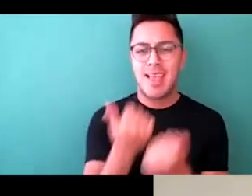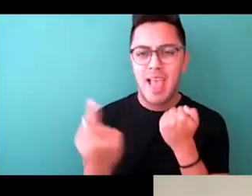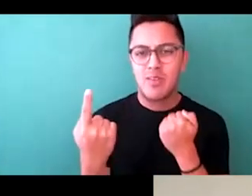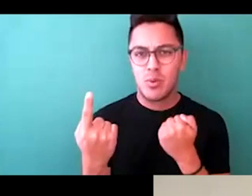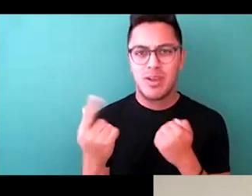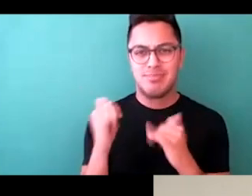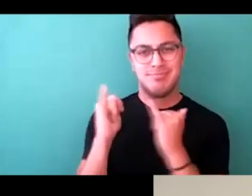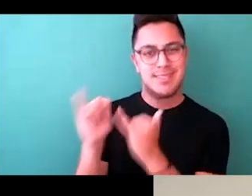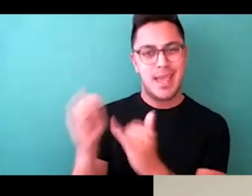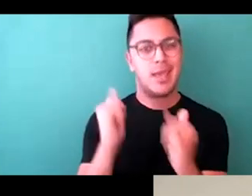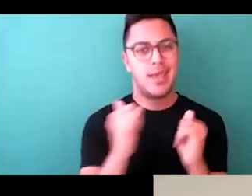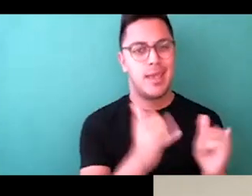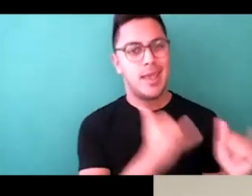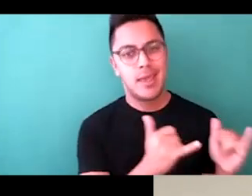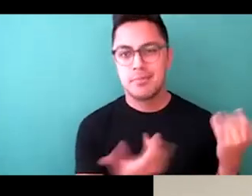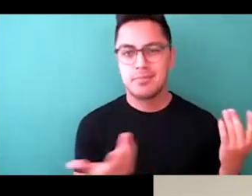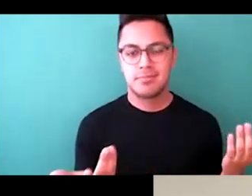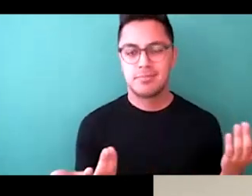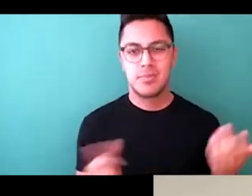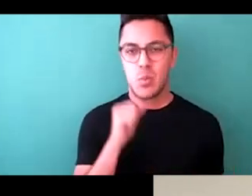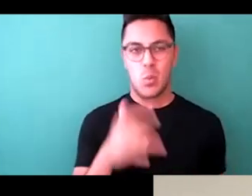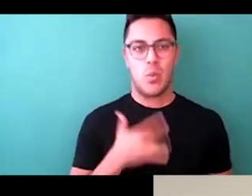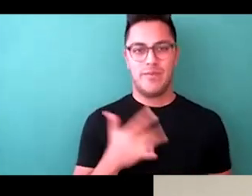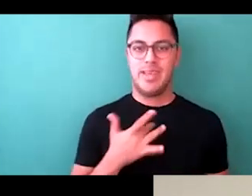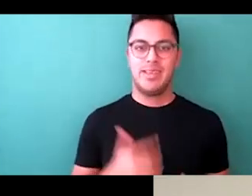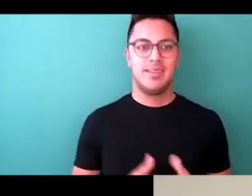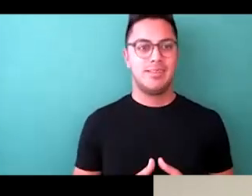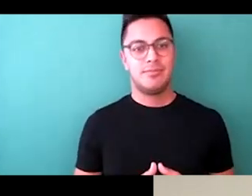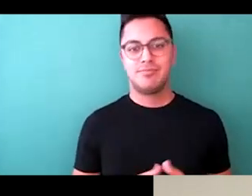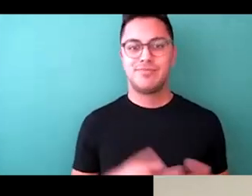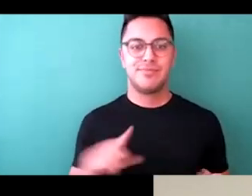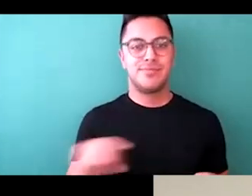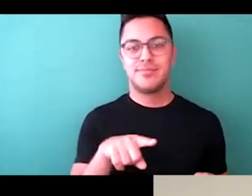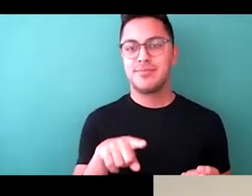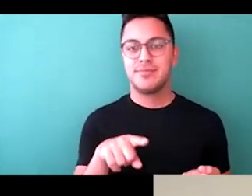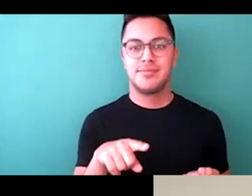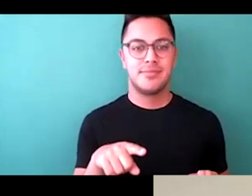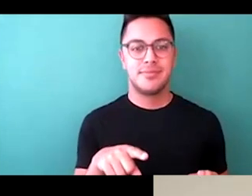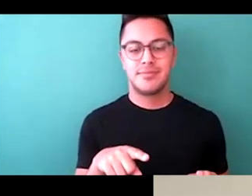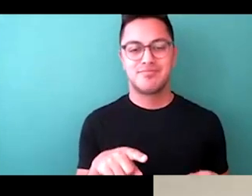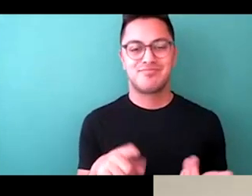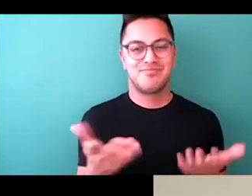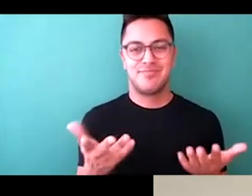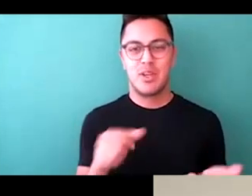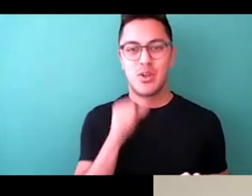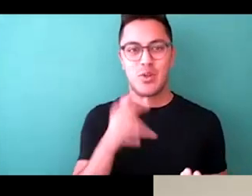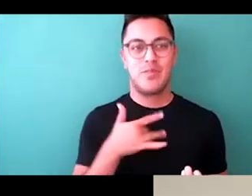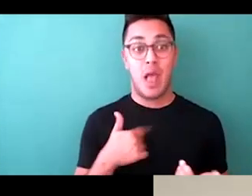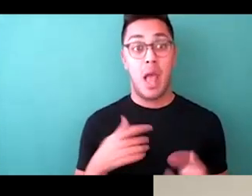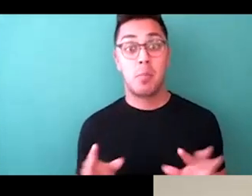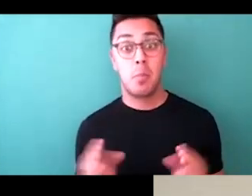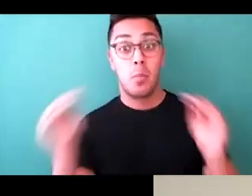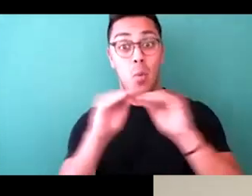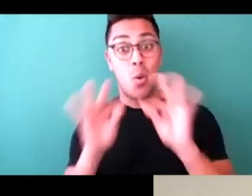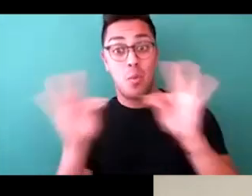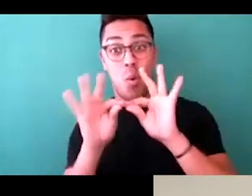you, you know, you don't feel like they're taking you, you know, you don't feel like you're more important or less important.